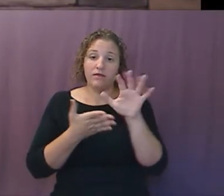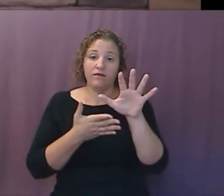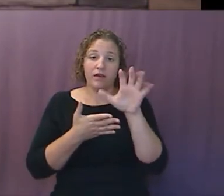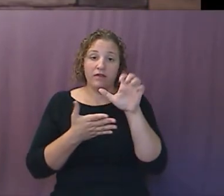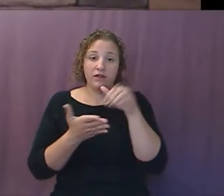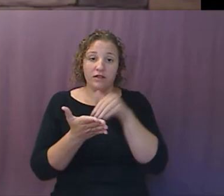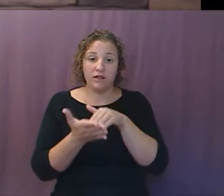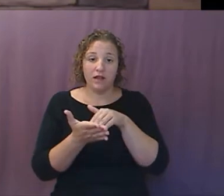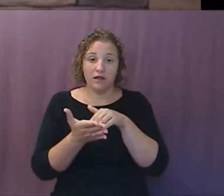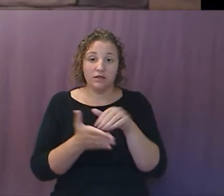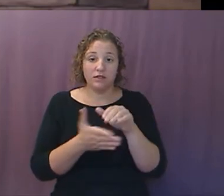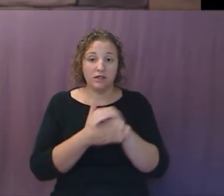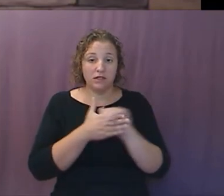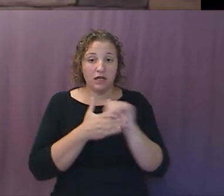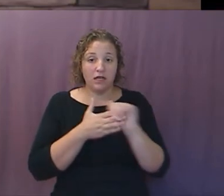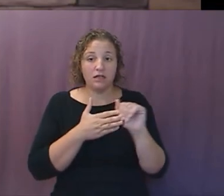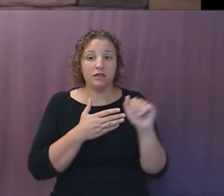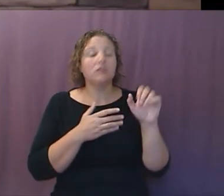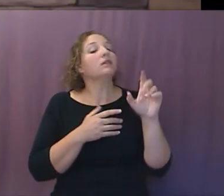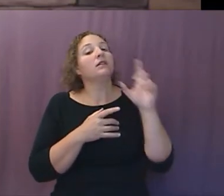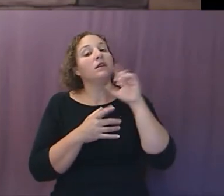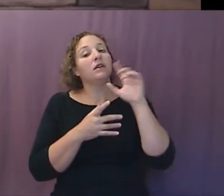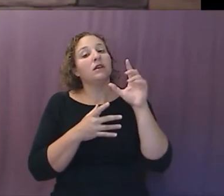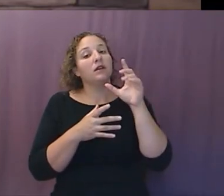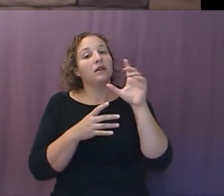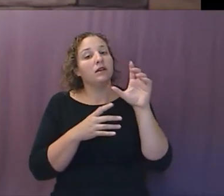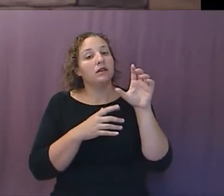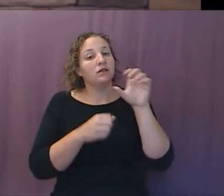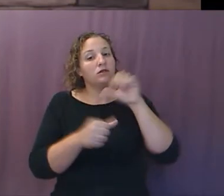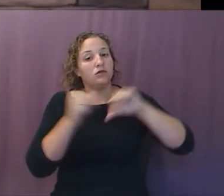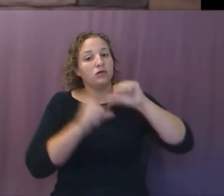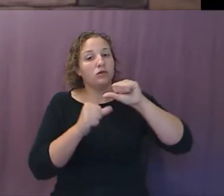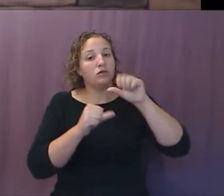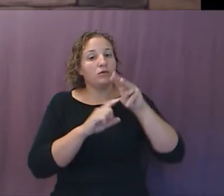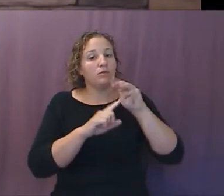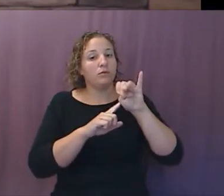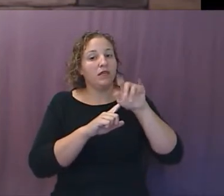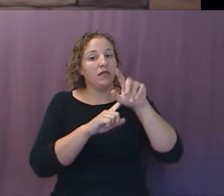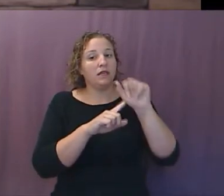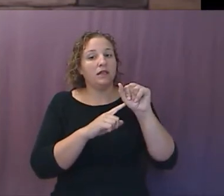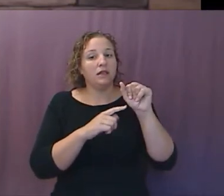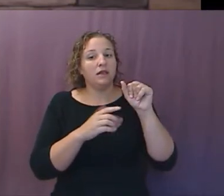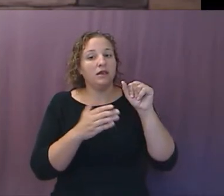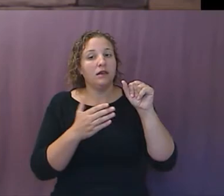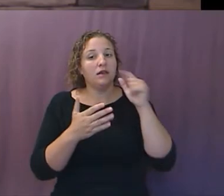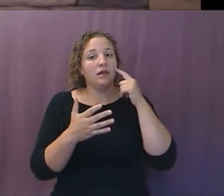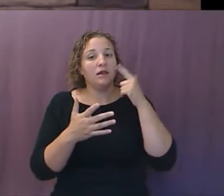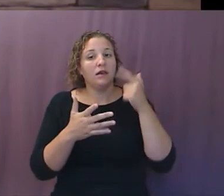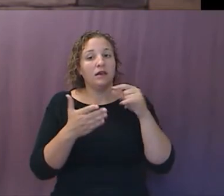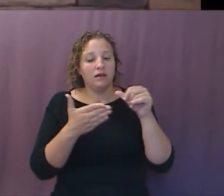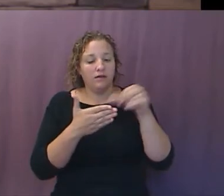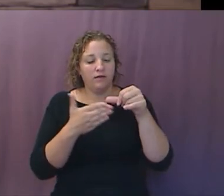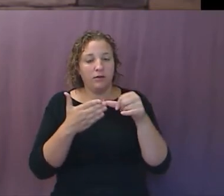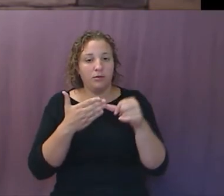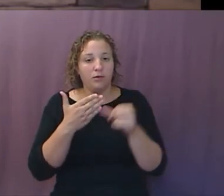social media image fingerprinting project for the FBI, which started in 2015.